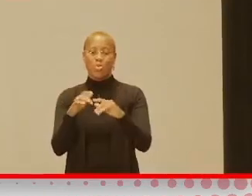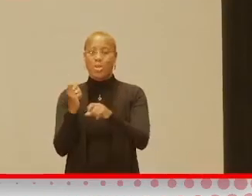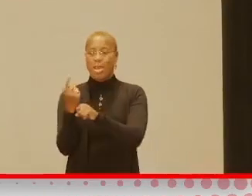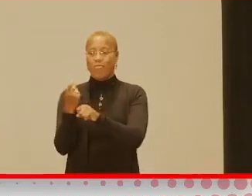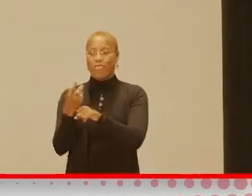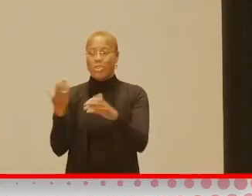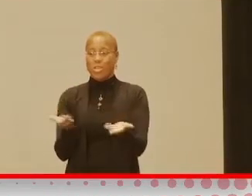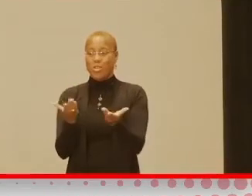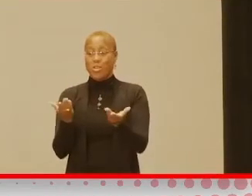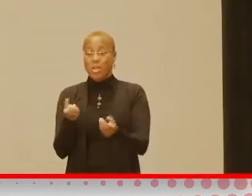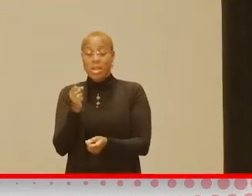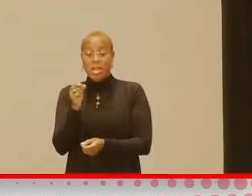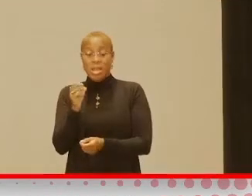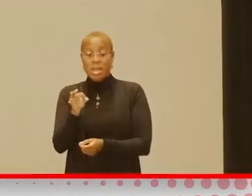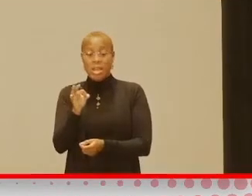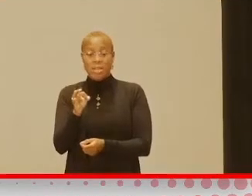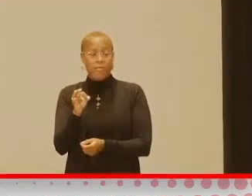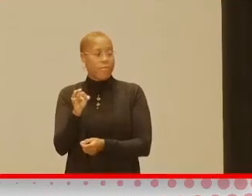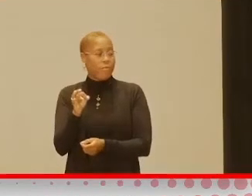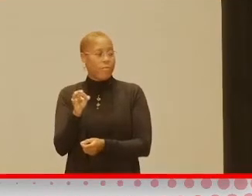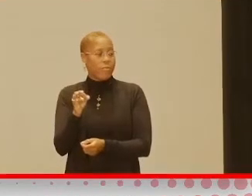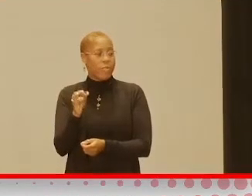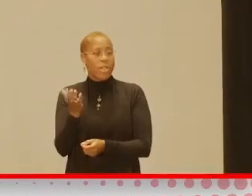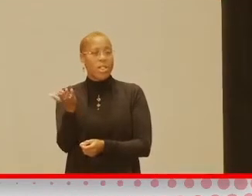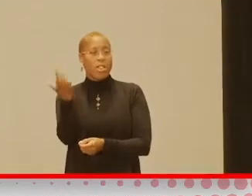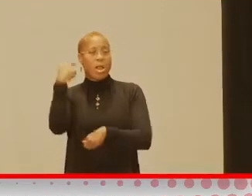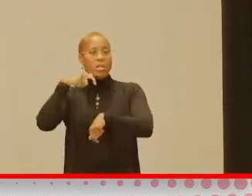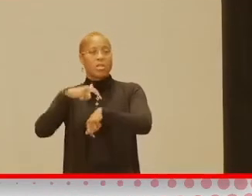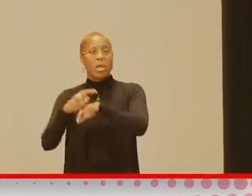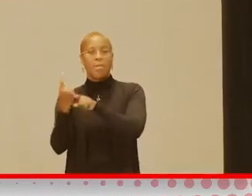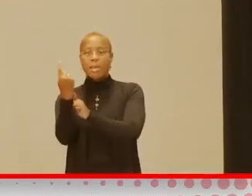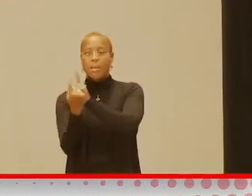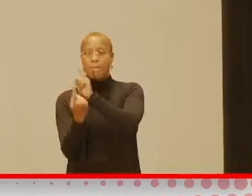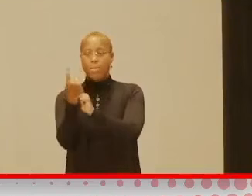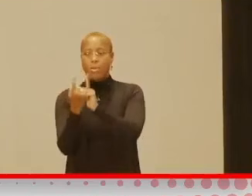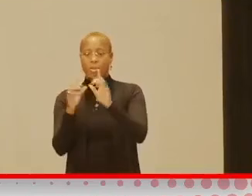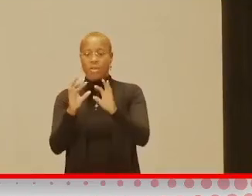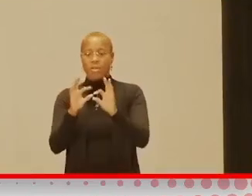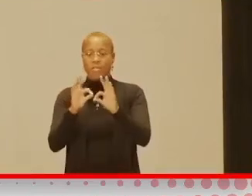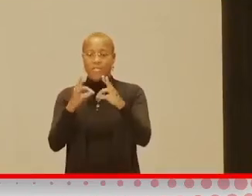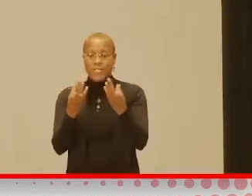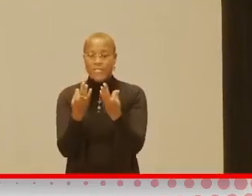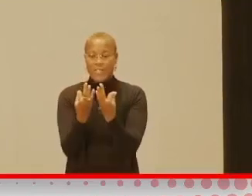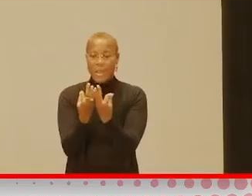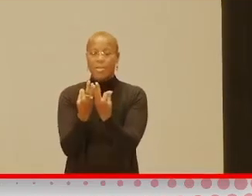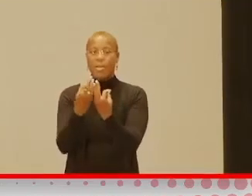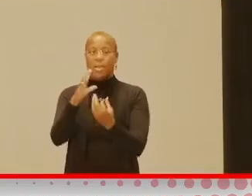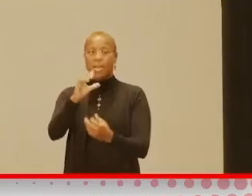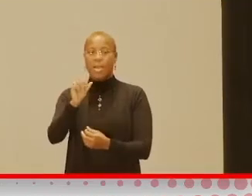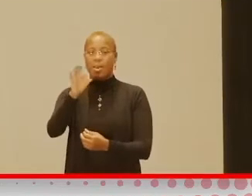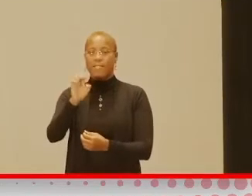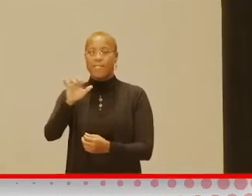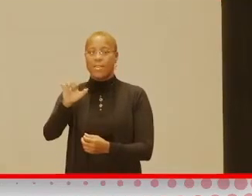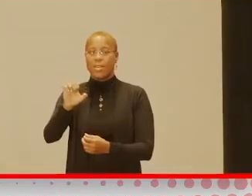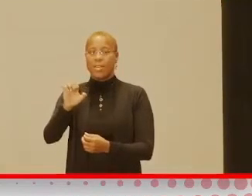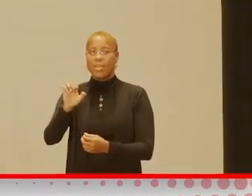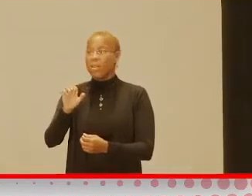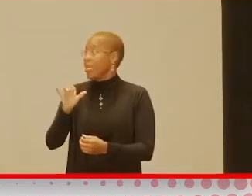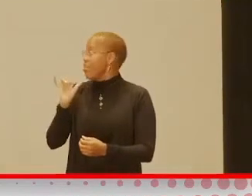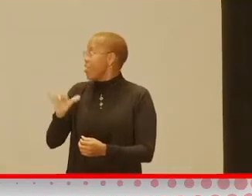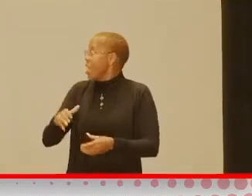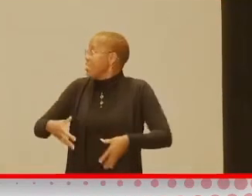If you were here in the last in-person Family Cafe and you recognize that teddy bear, that was actually Jeremy.